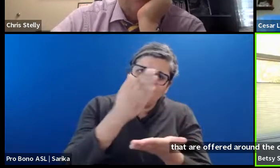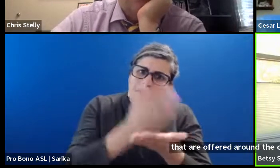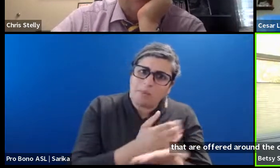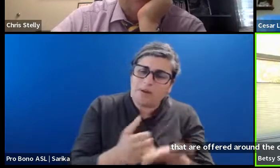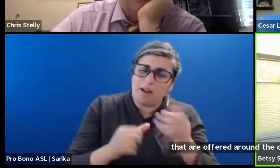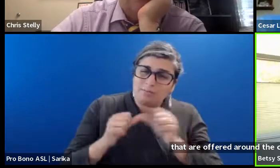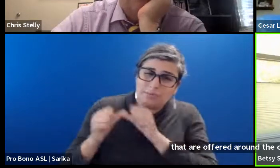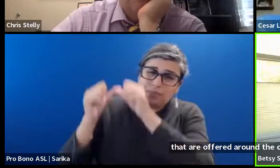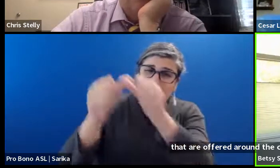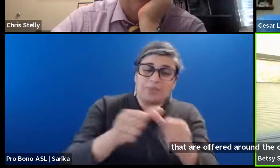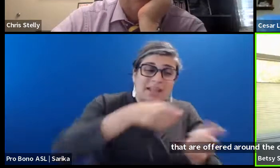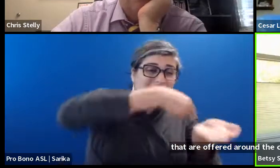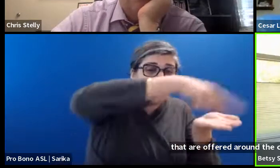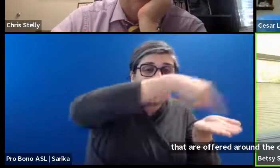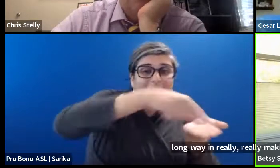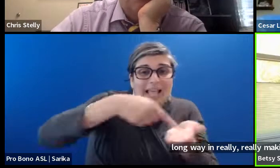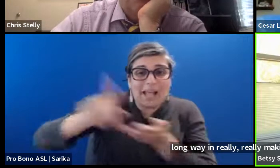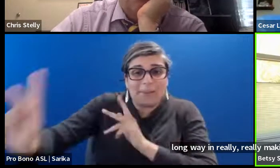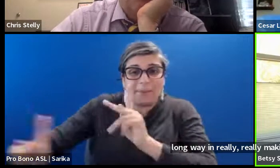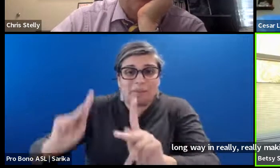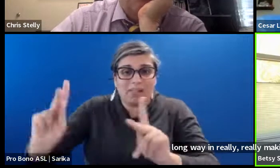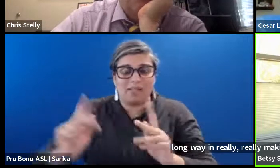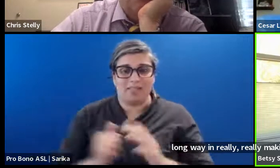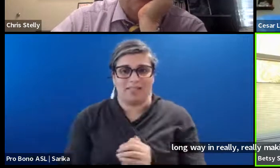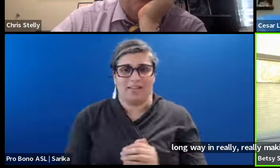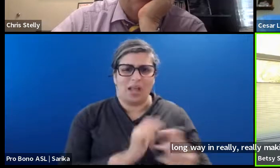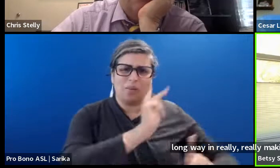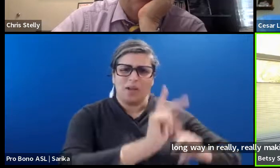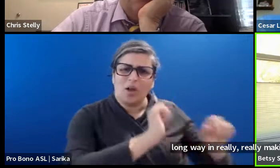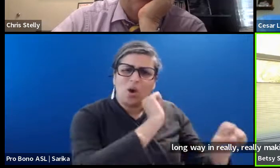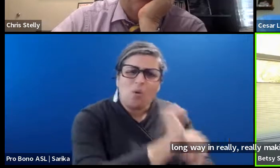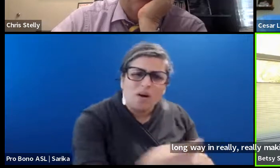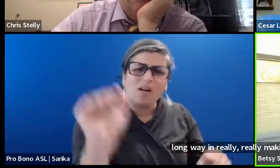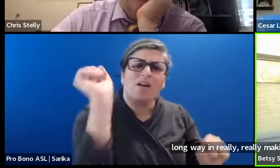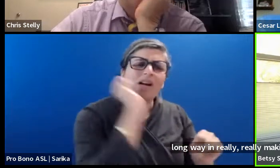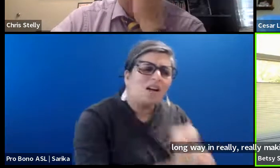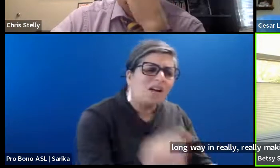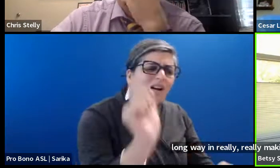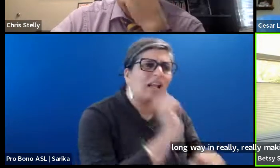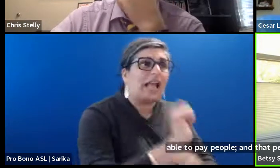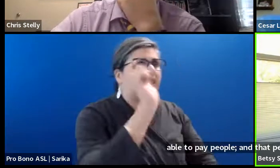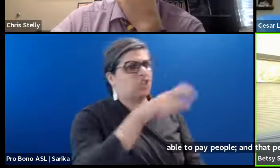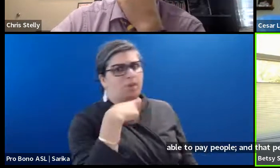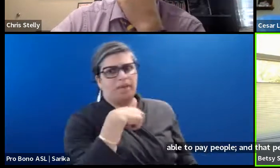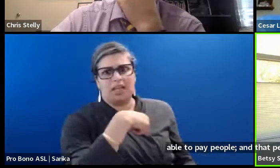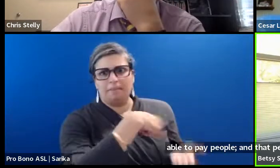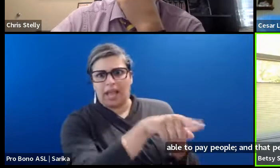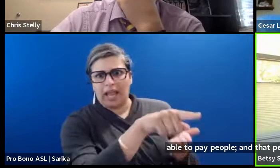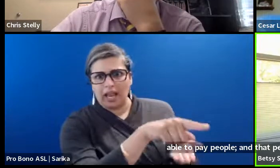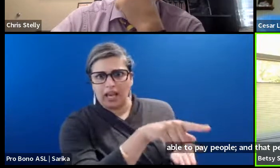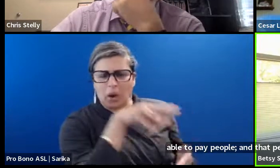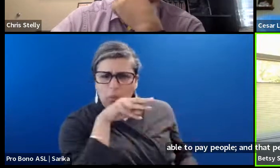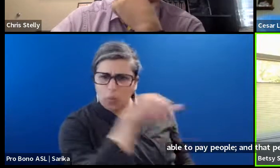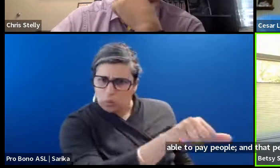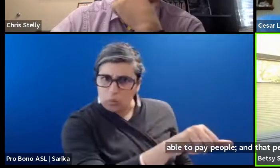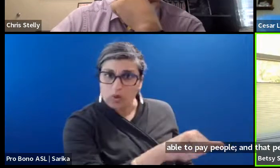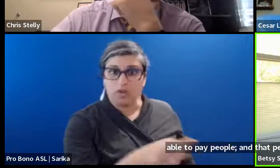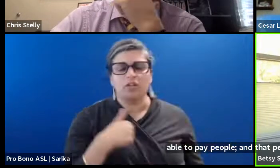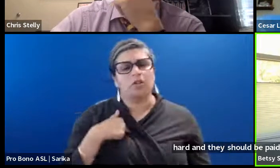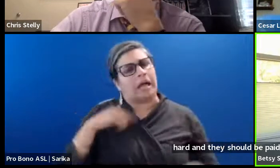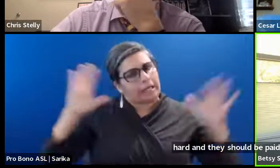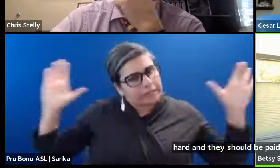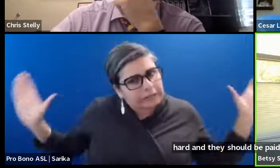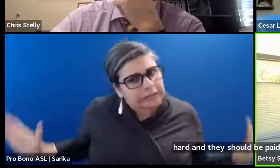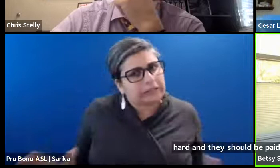able to pay people and that, you know, people are working hard and they should be paid for their work. So I urge everybody